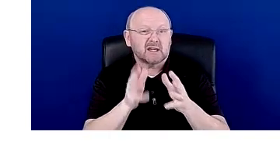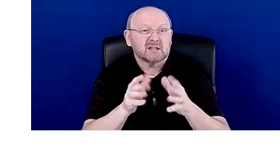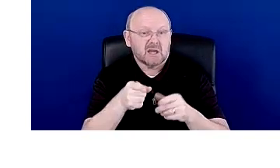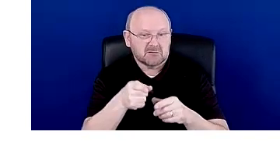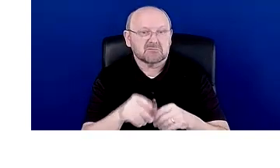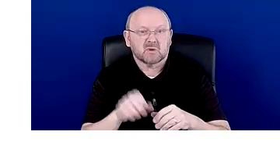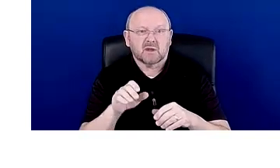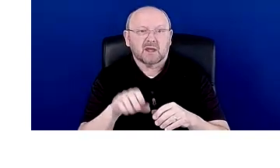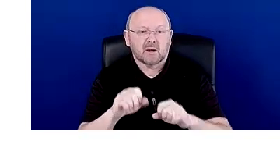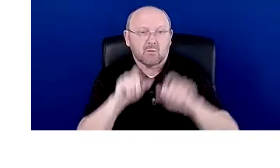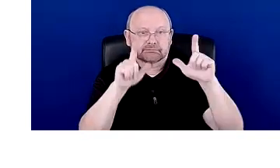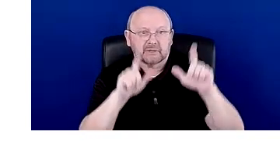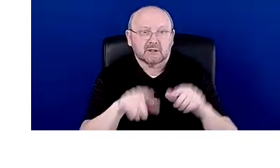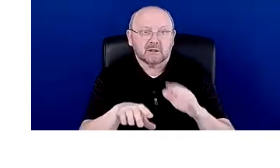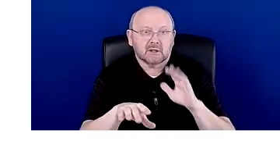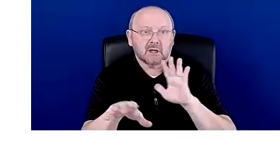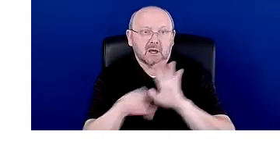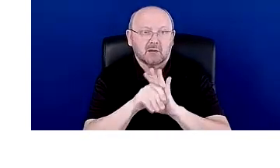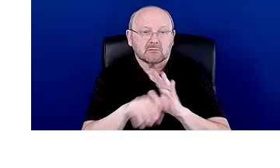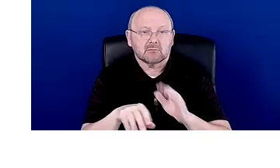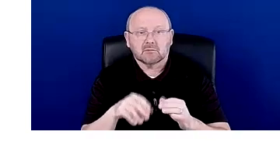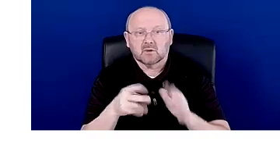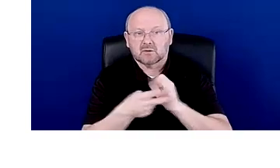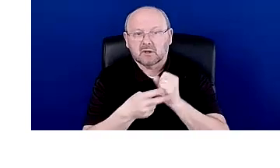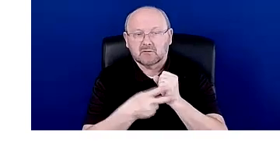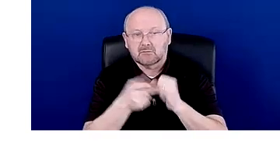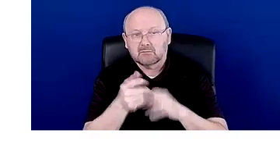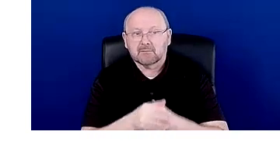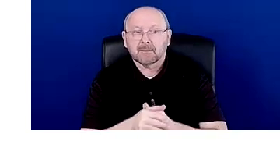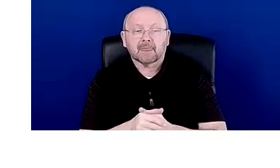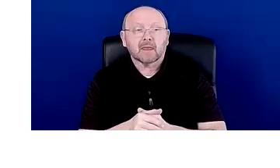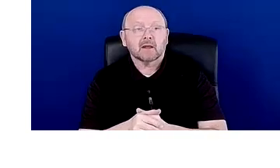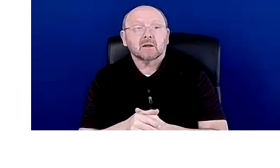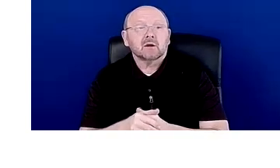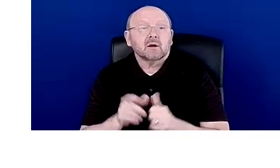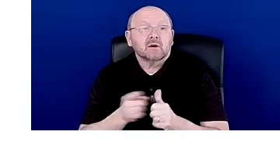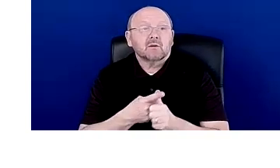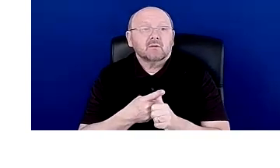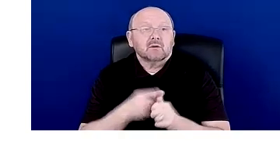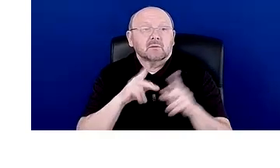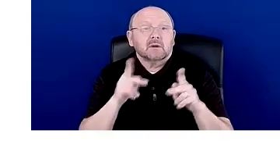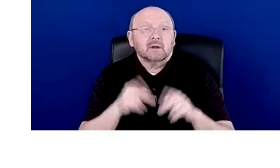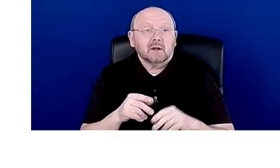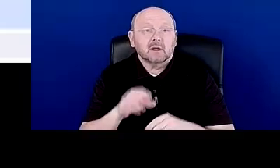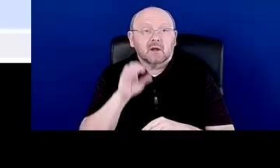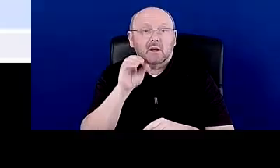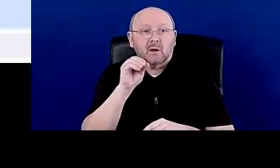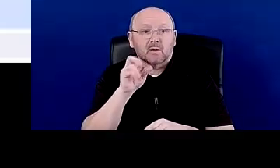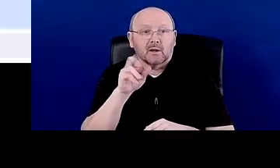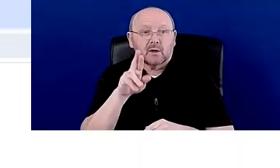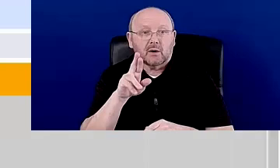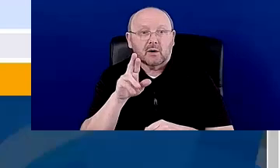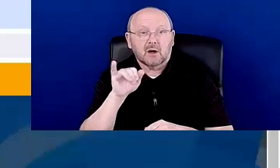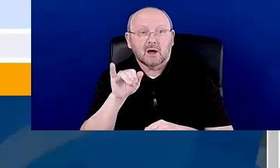through these real quick, because I know we're running a little short on time. Um, the first place that I want to show you is the OERI website. This